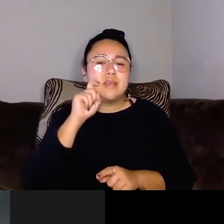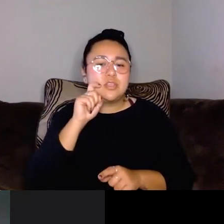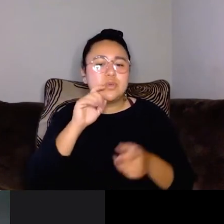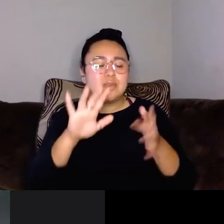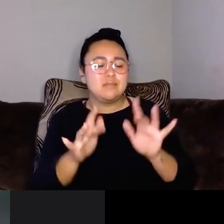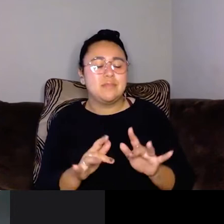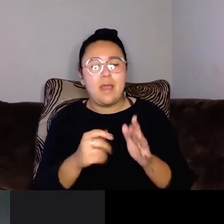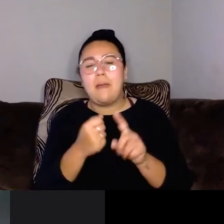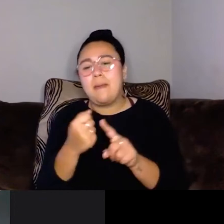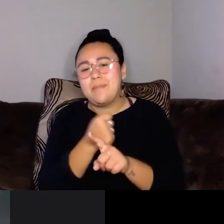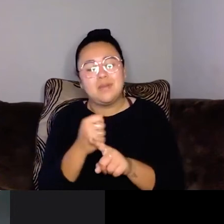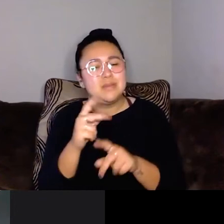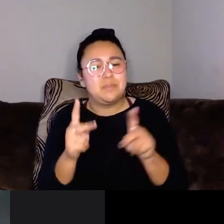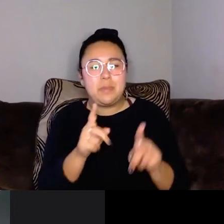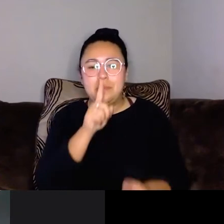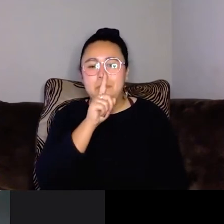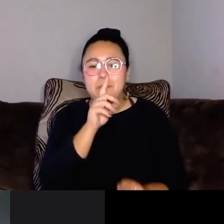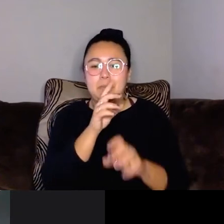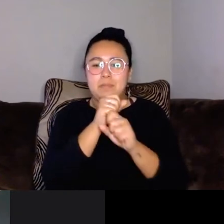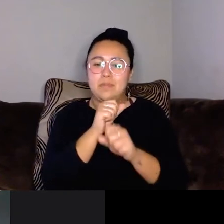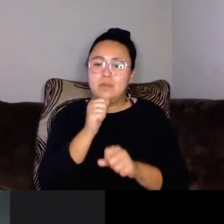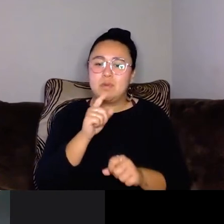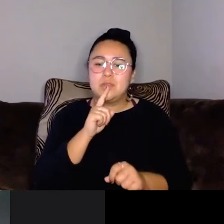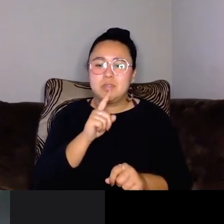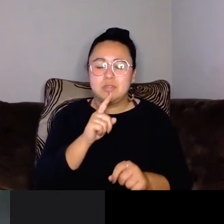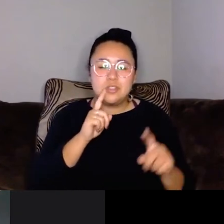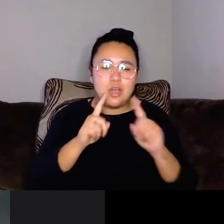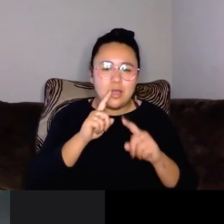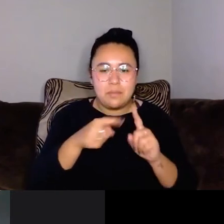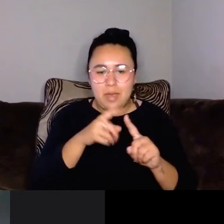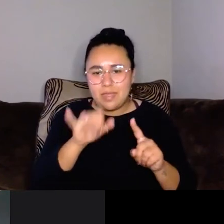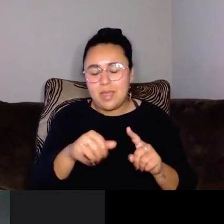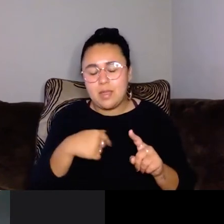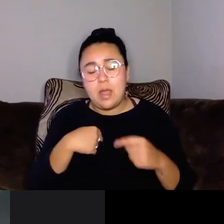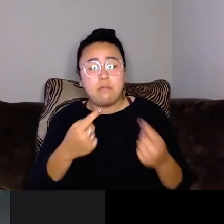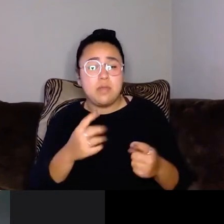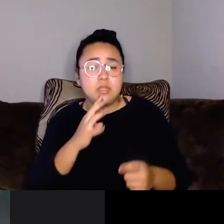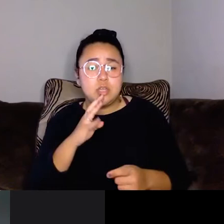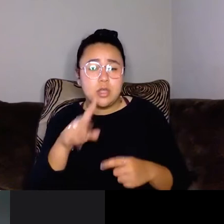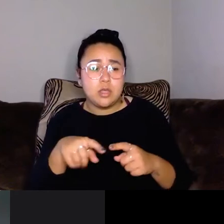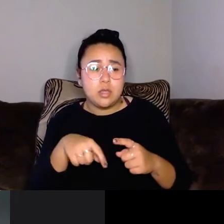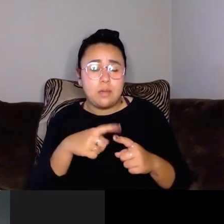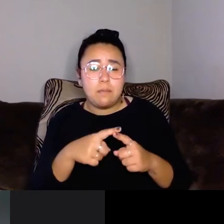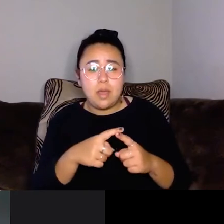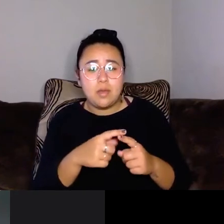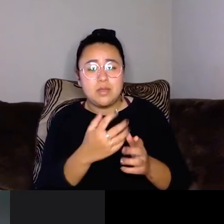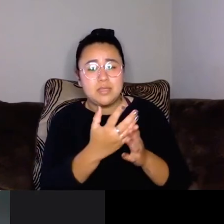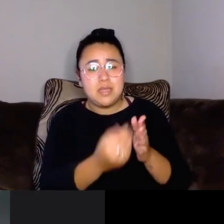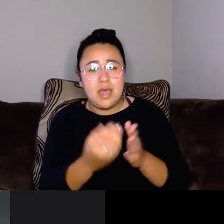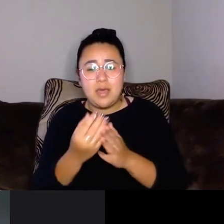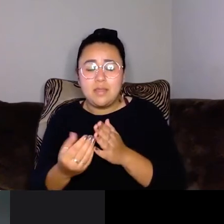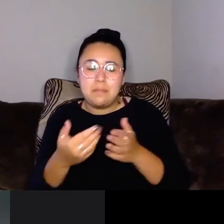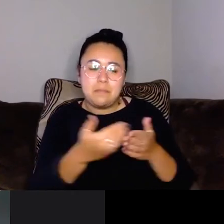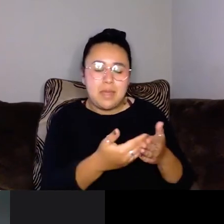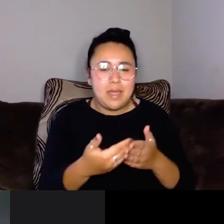people don't talk a lot about. Um, I've also been talking a lot about, um, the death of babies and infants